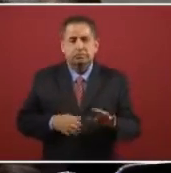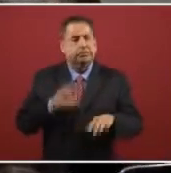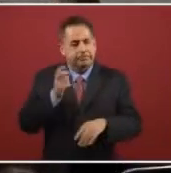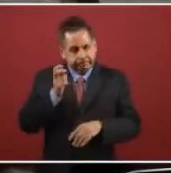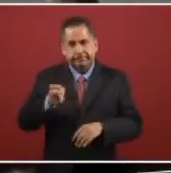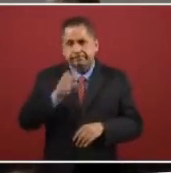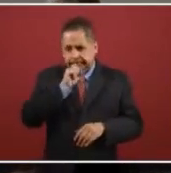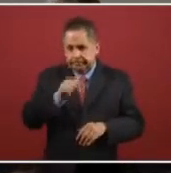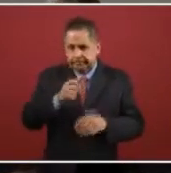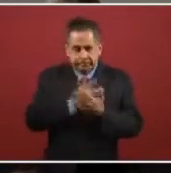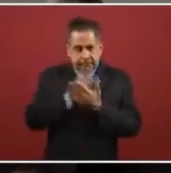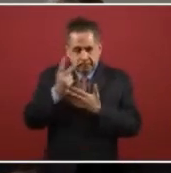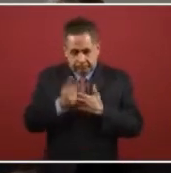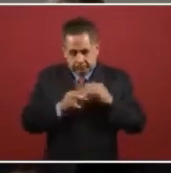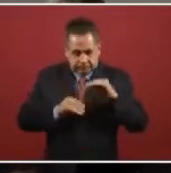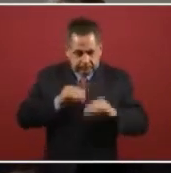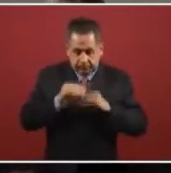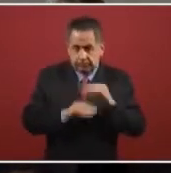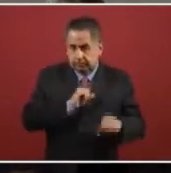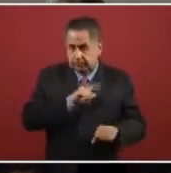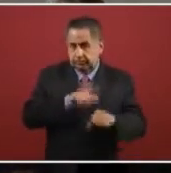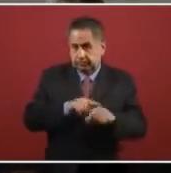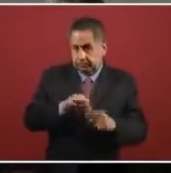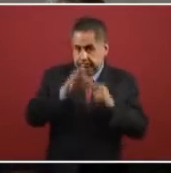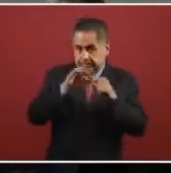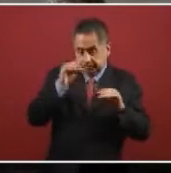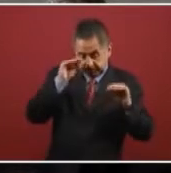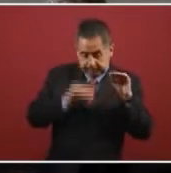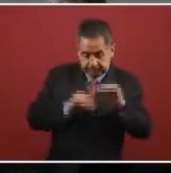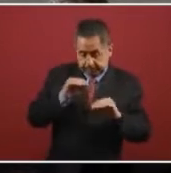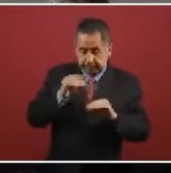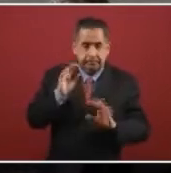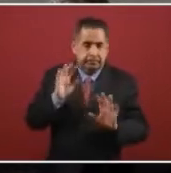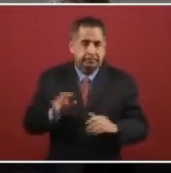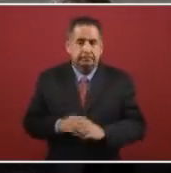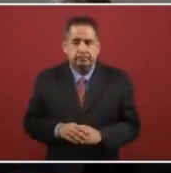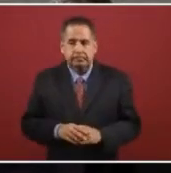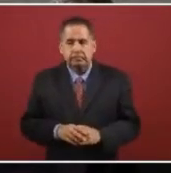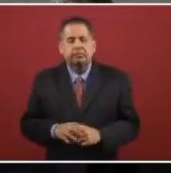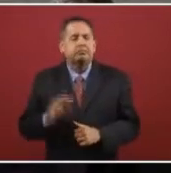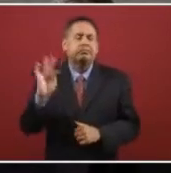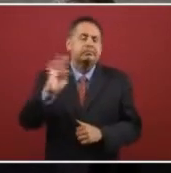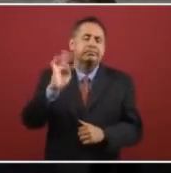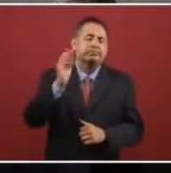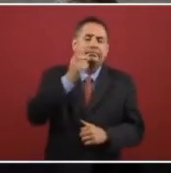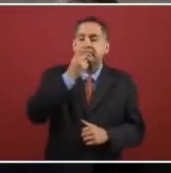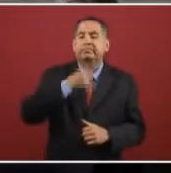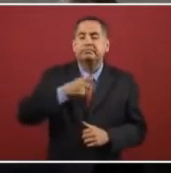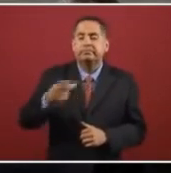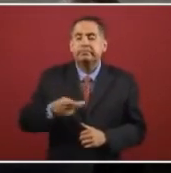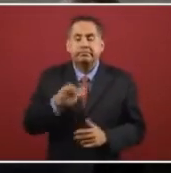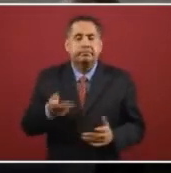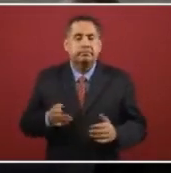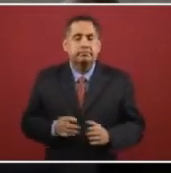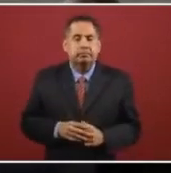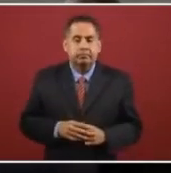So we're working on that program, especially for that. So if you said to me,